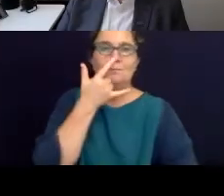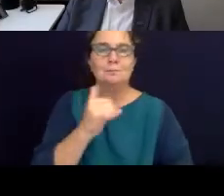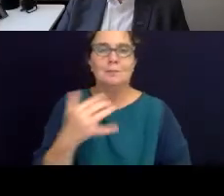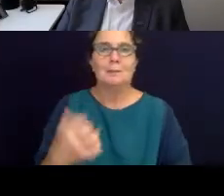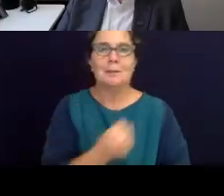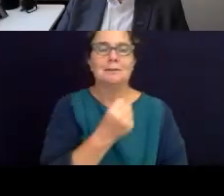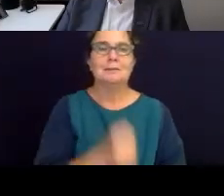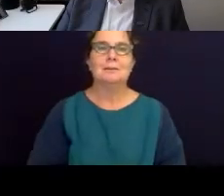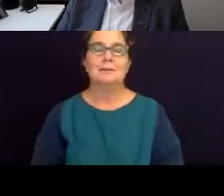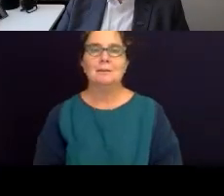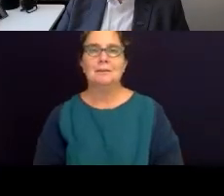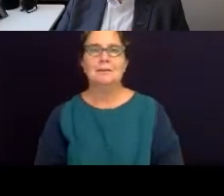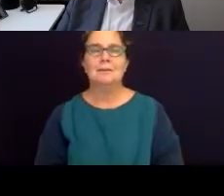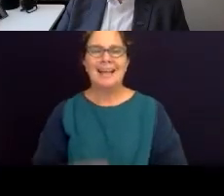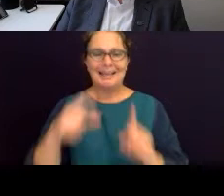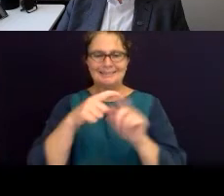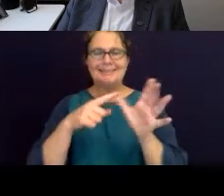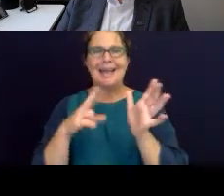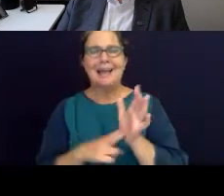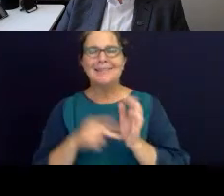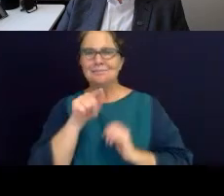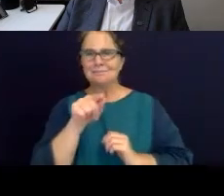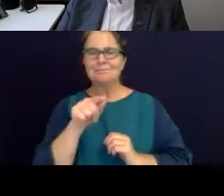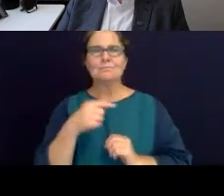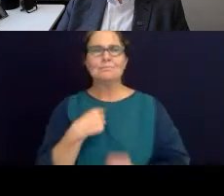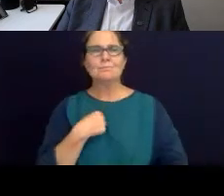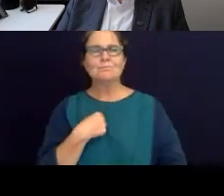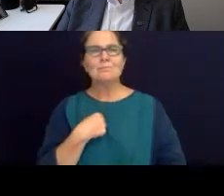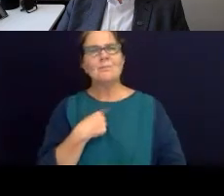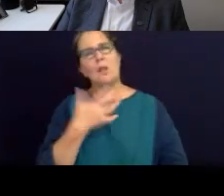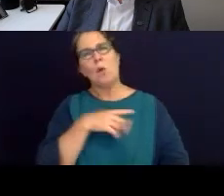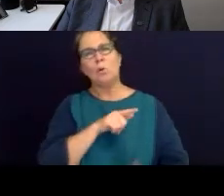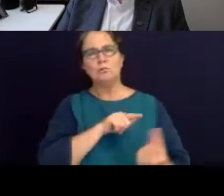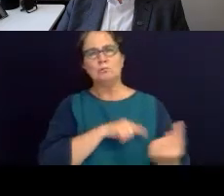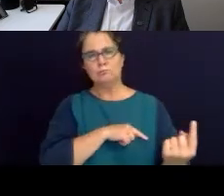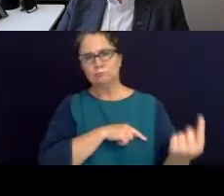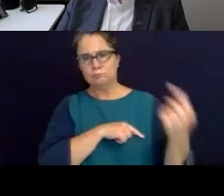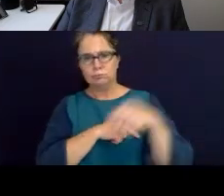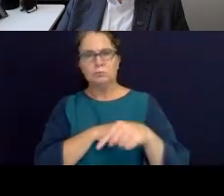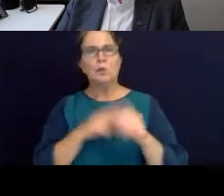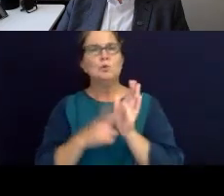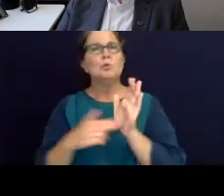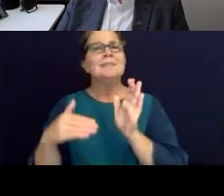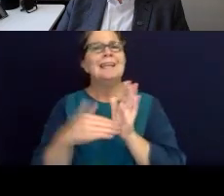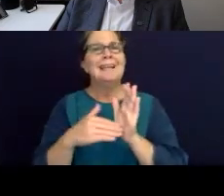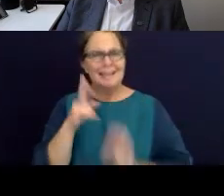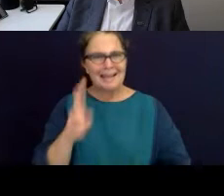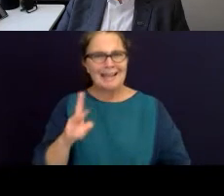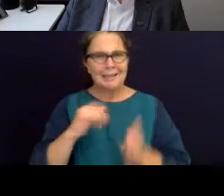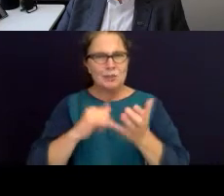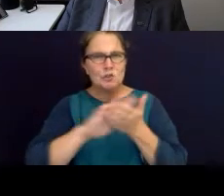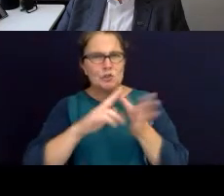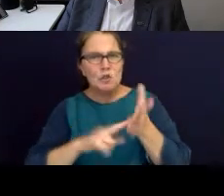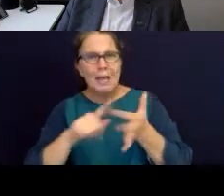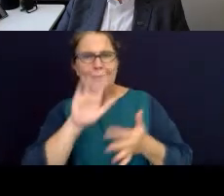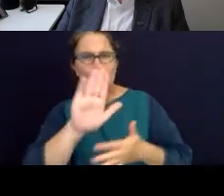Let's go back across the Tasman. I want to bring you in again, Jane, on this question. From what you've